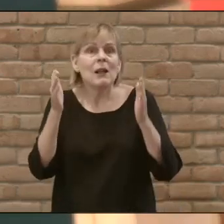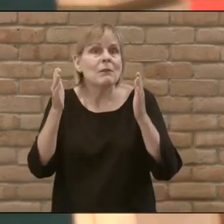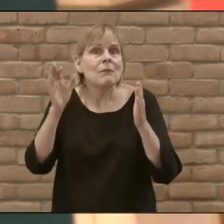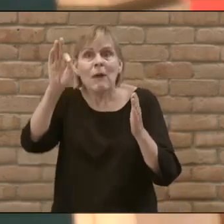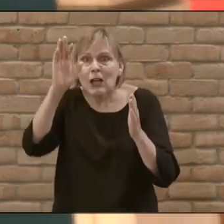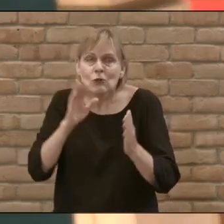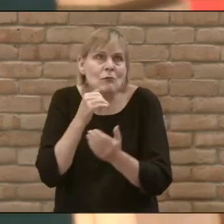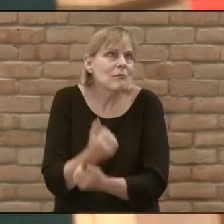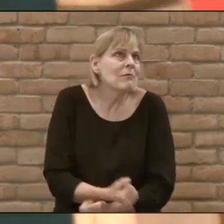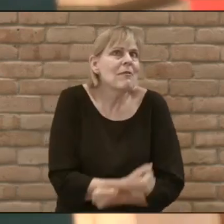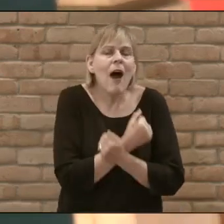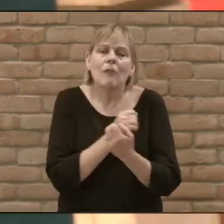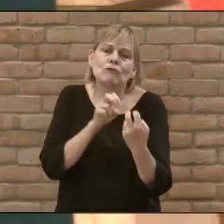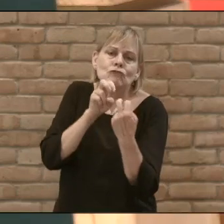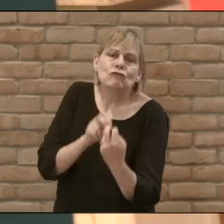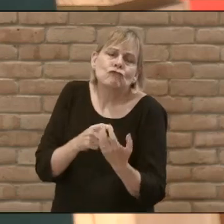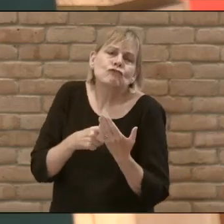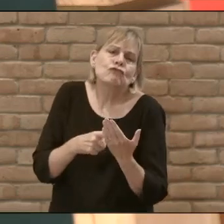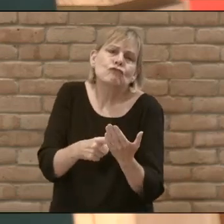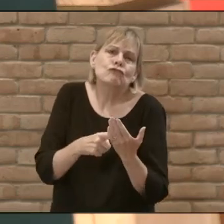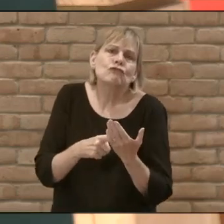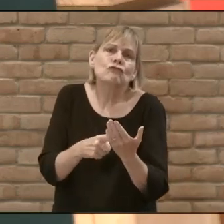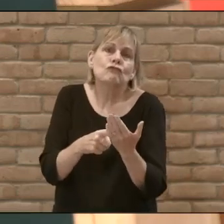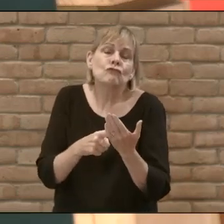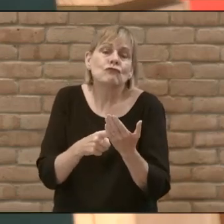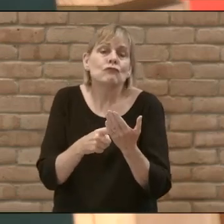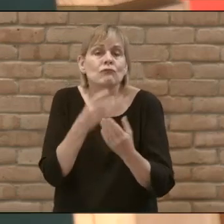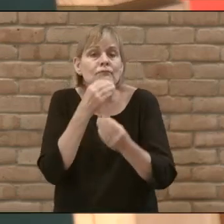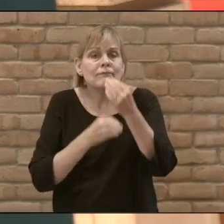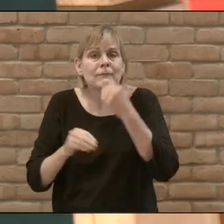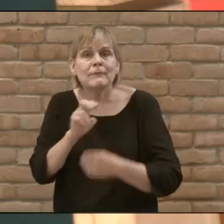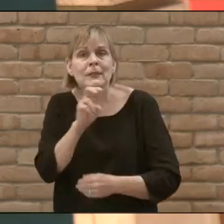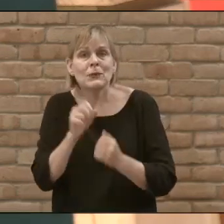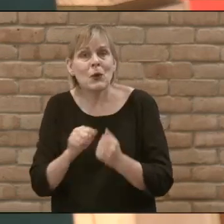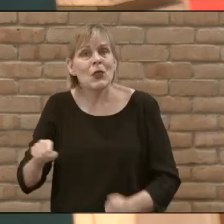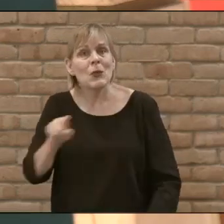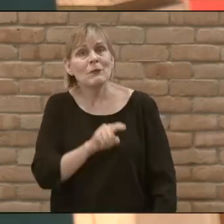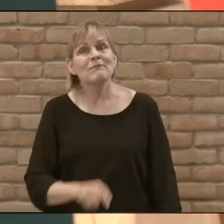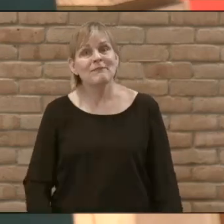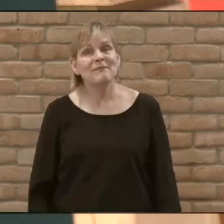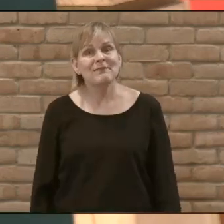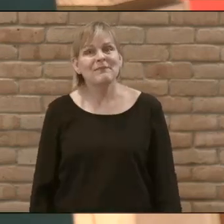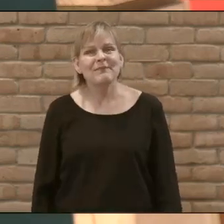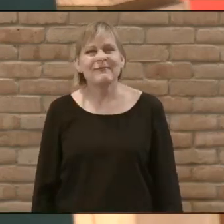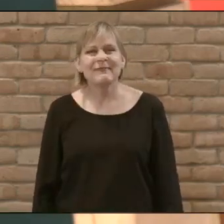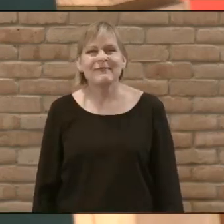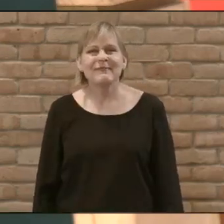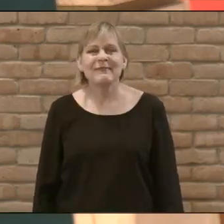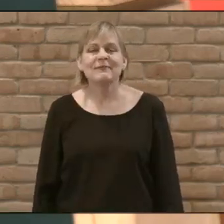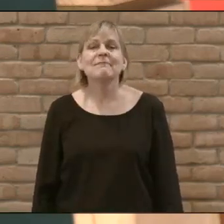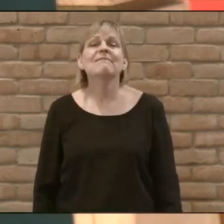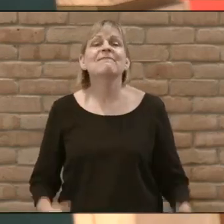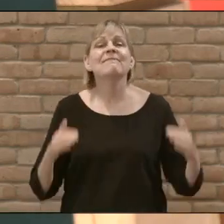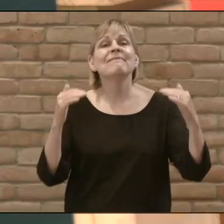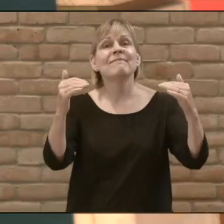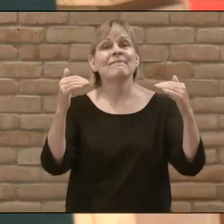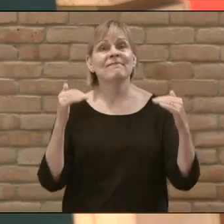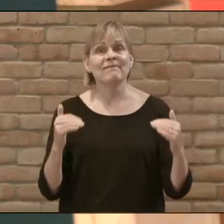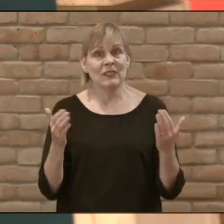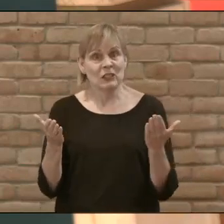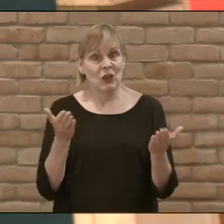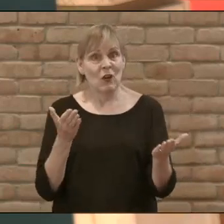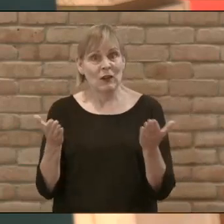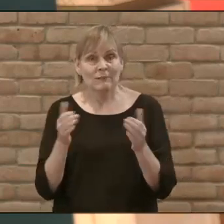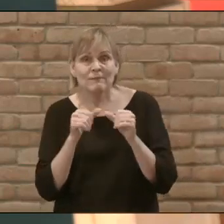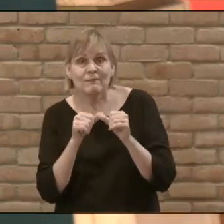pastors would love to sit down And eat some pizza with you Well as we continue in our service today